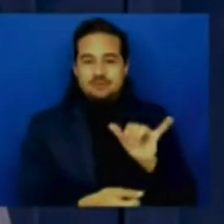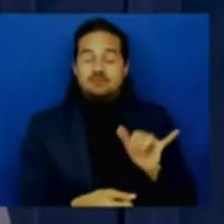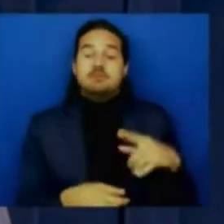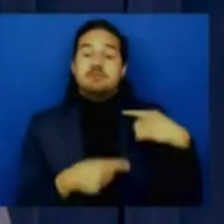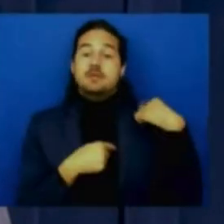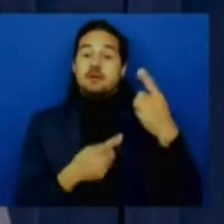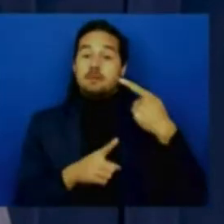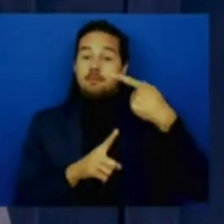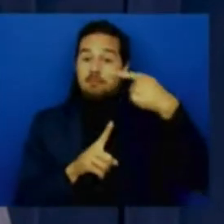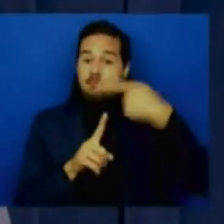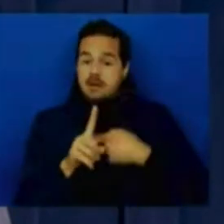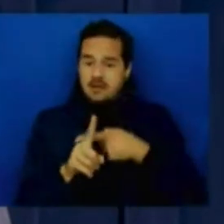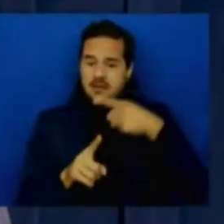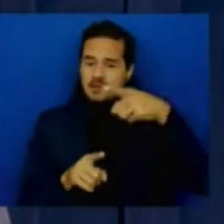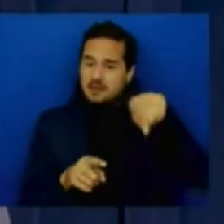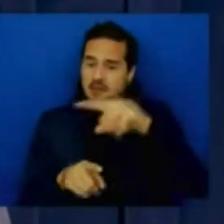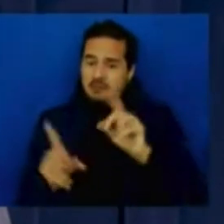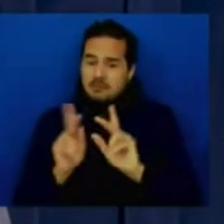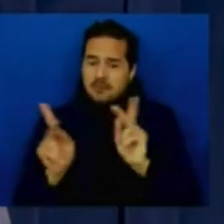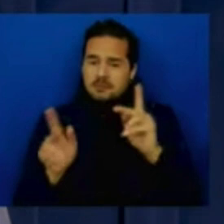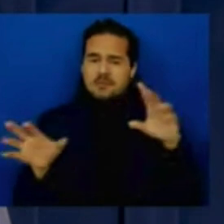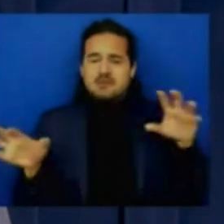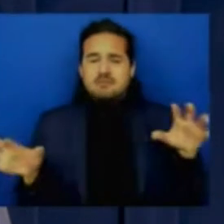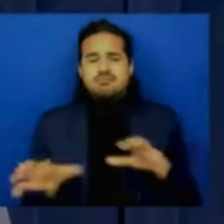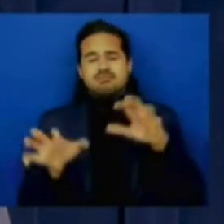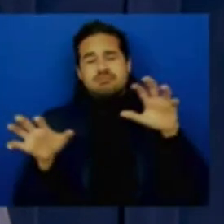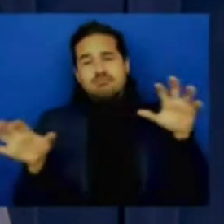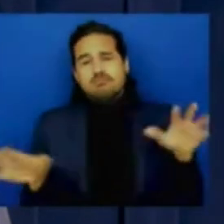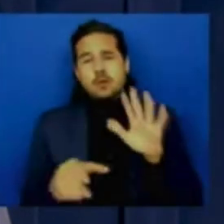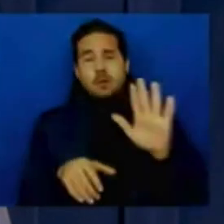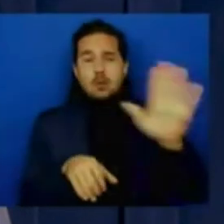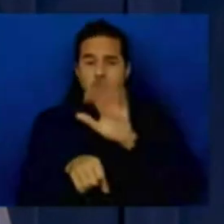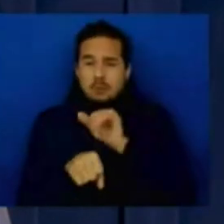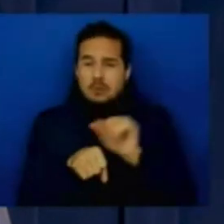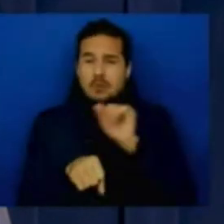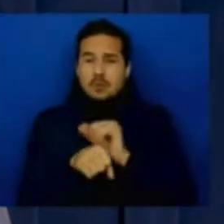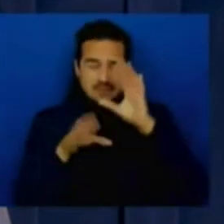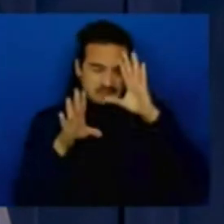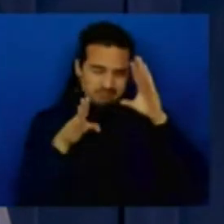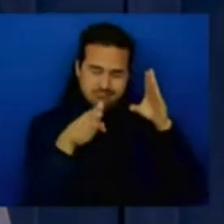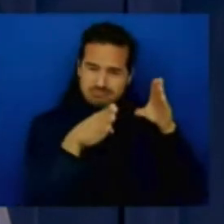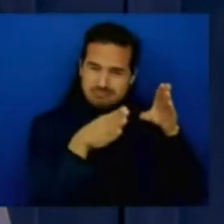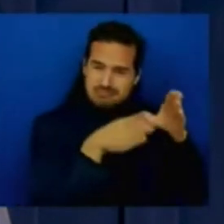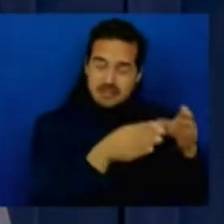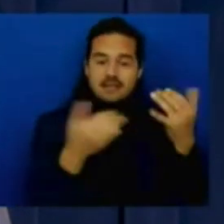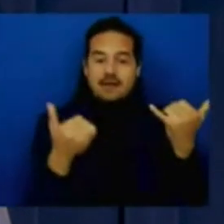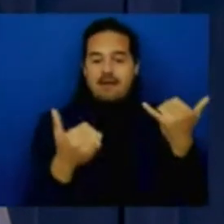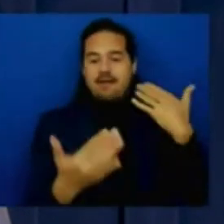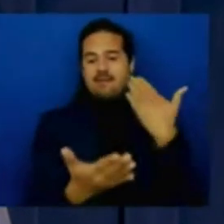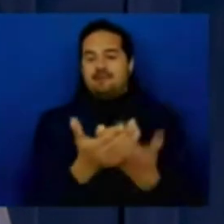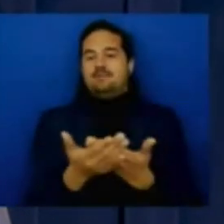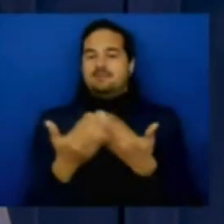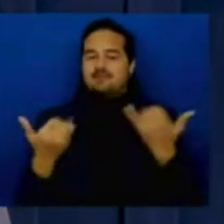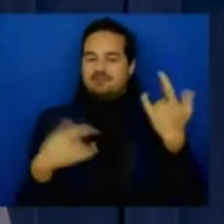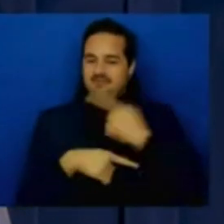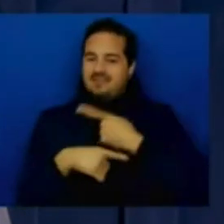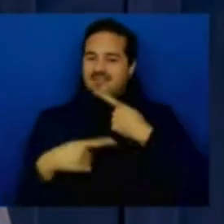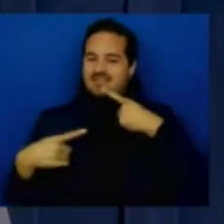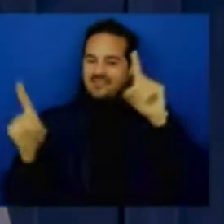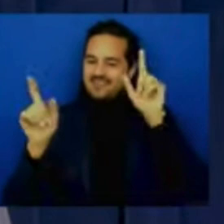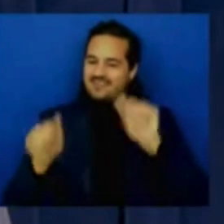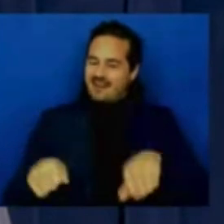where we are today and that's the capacity to deliver on a big big issue